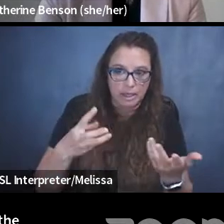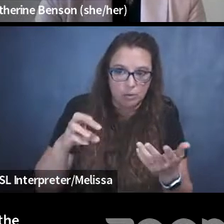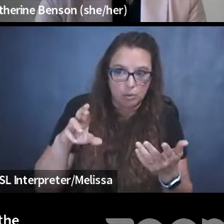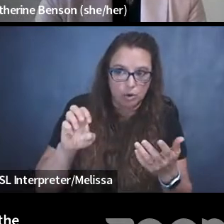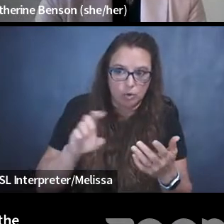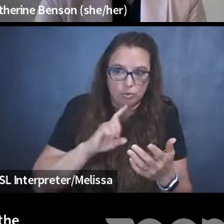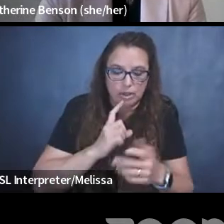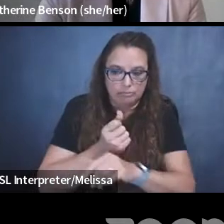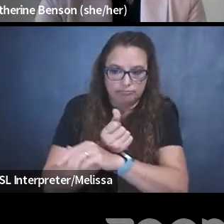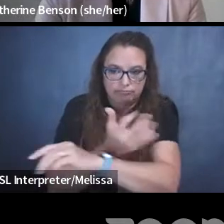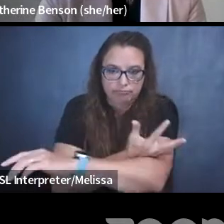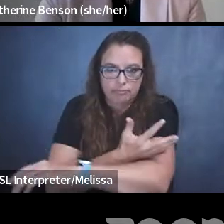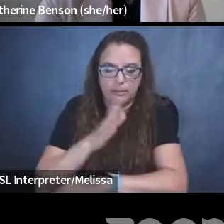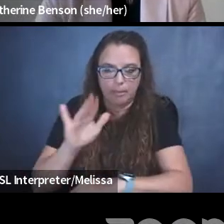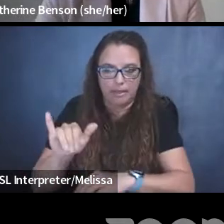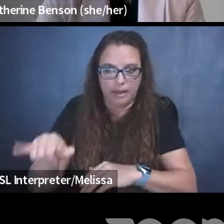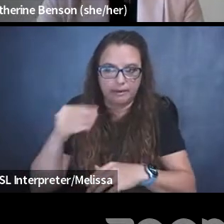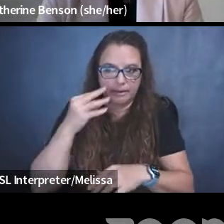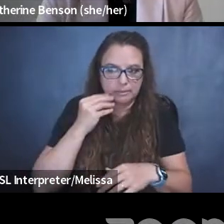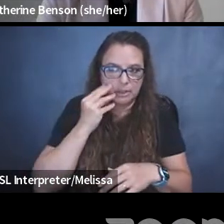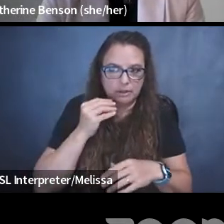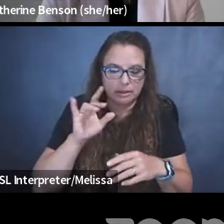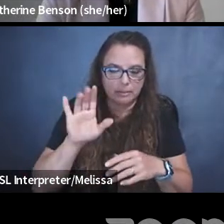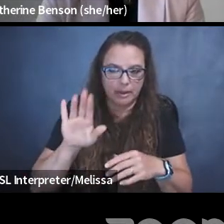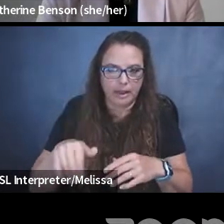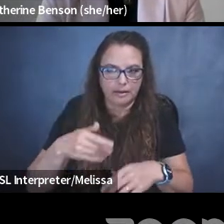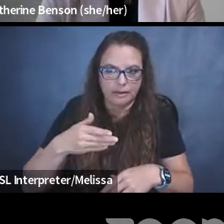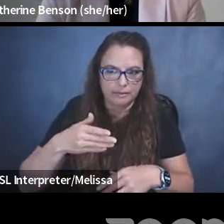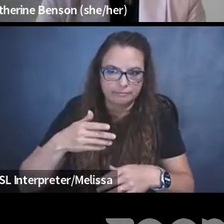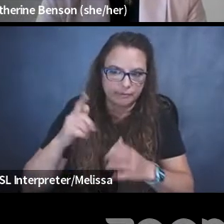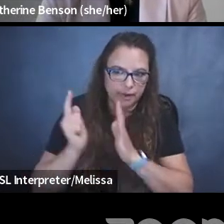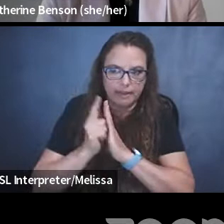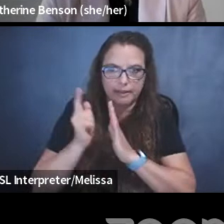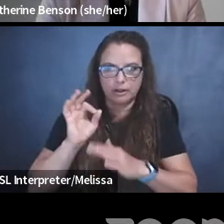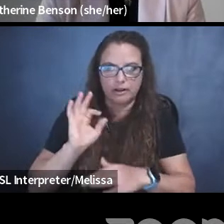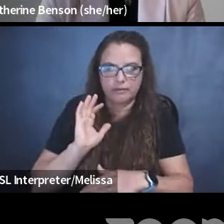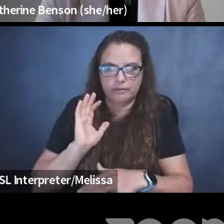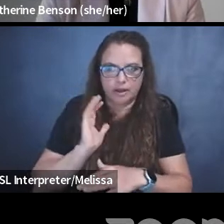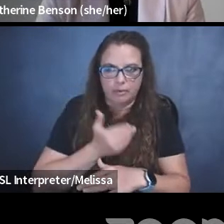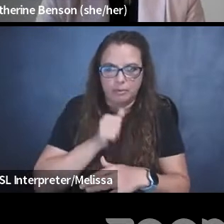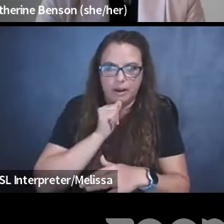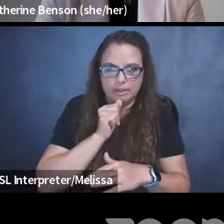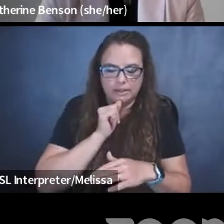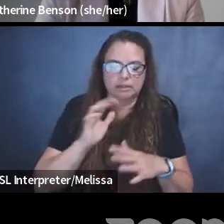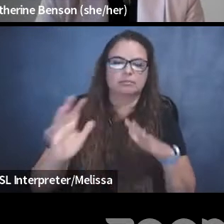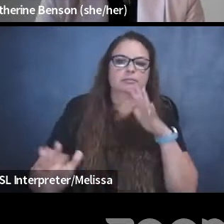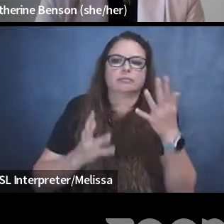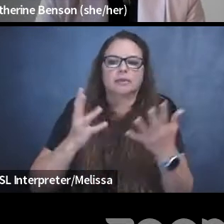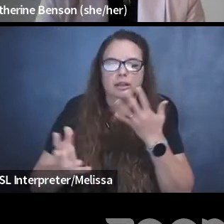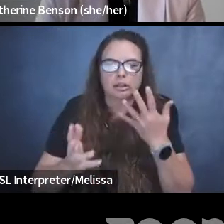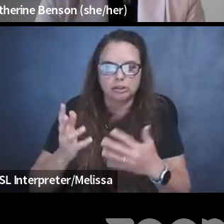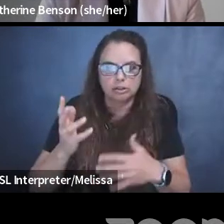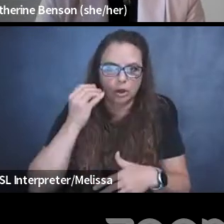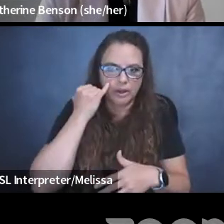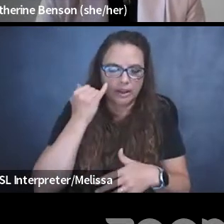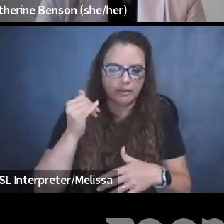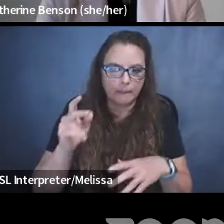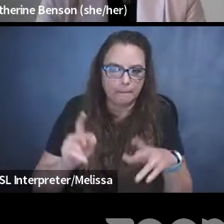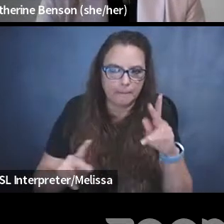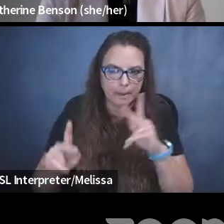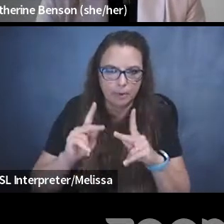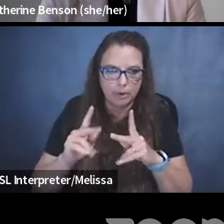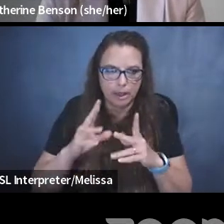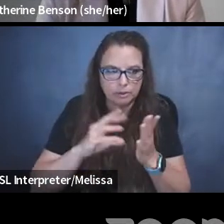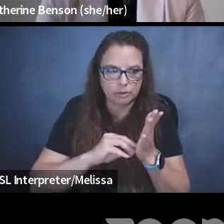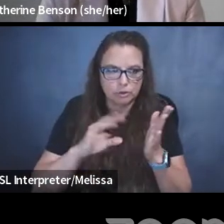chilled by that, by that experience and by that violation of privacy. So, so, so if, people and if